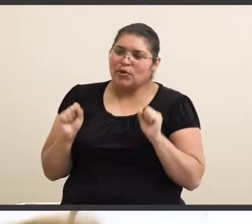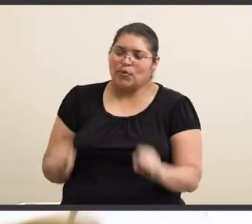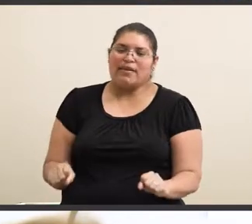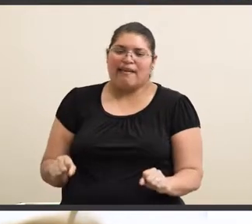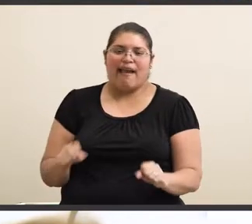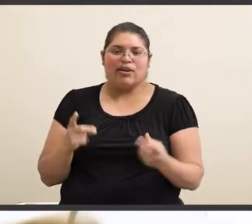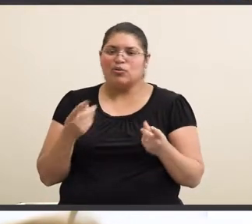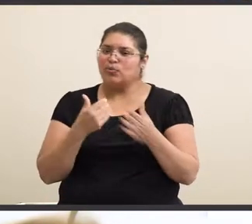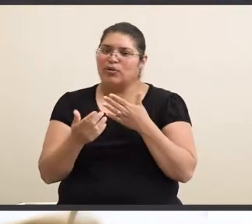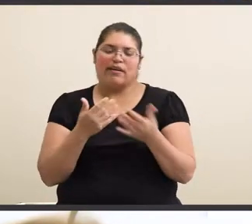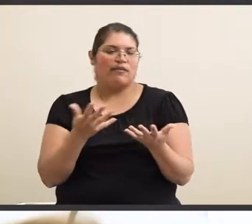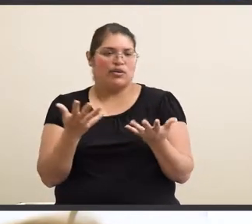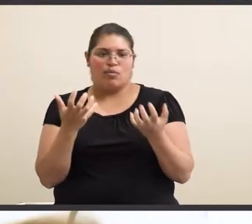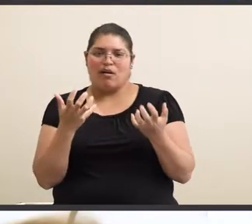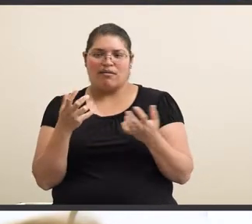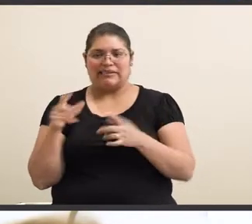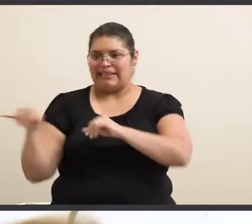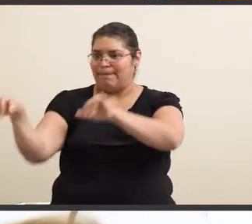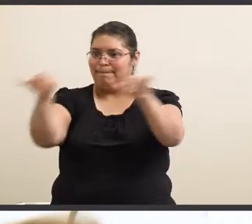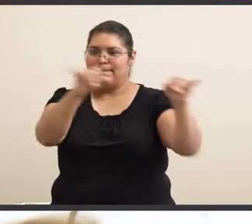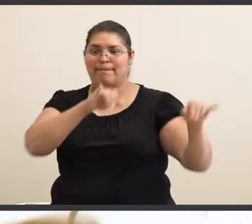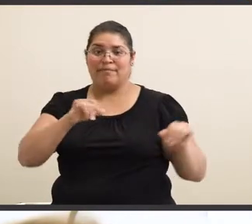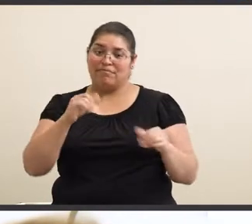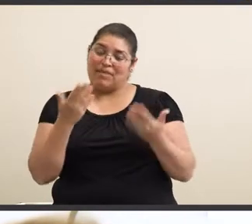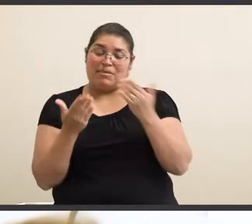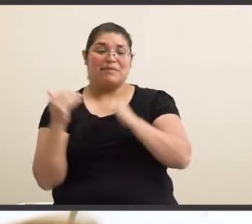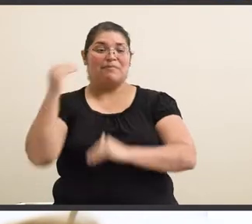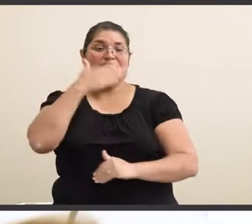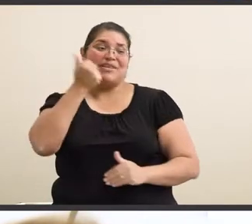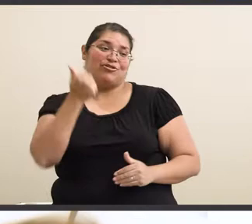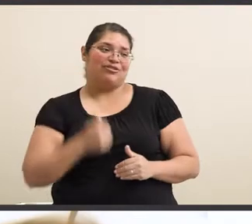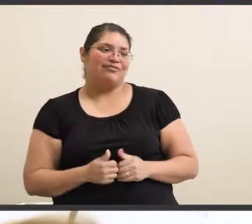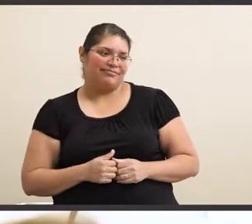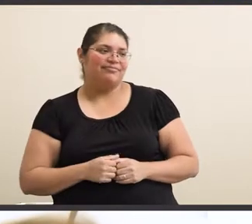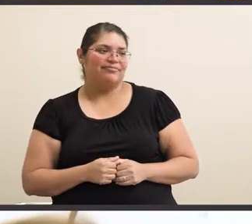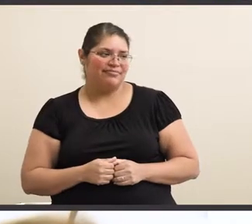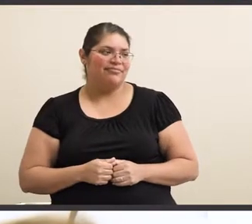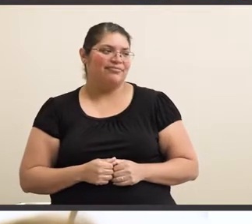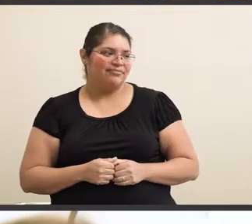do whatever it else can do or even better, you know?